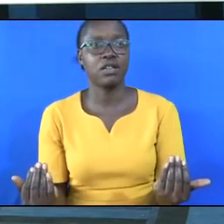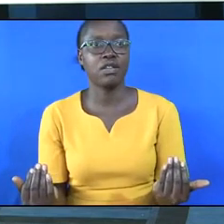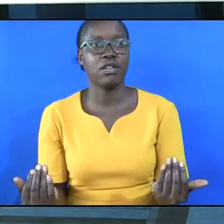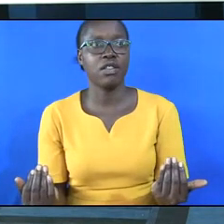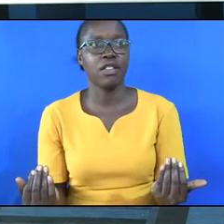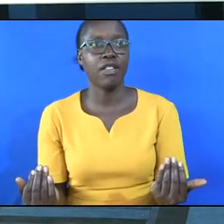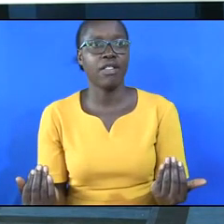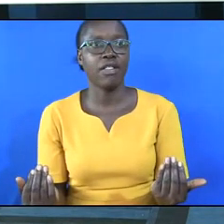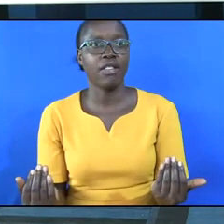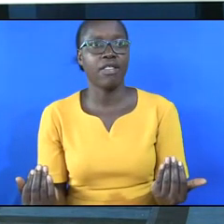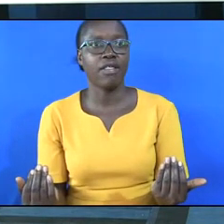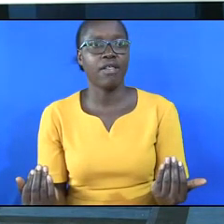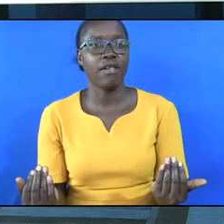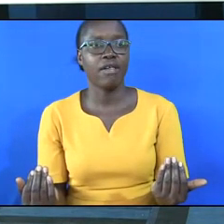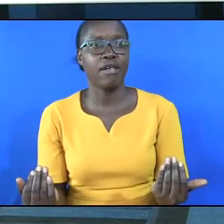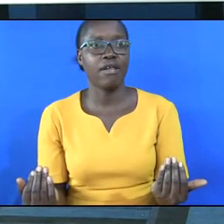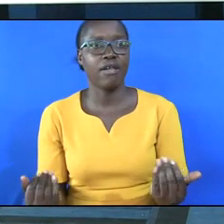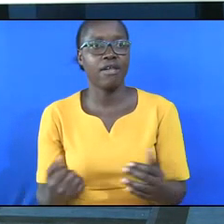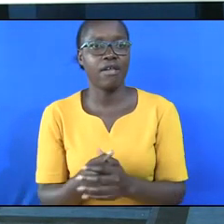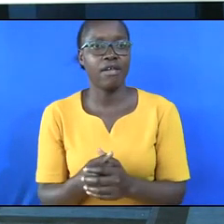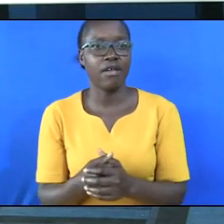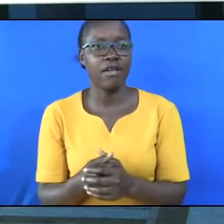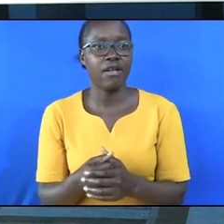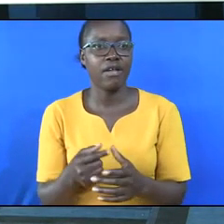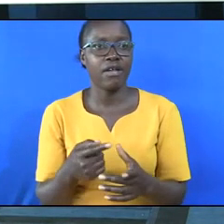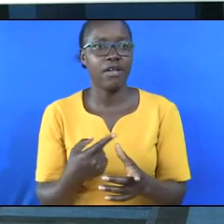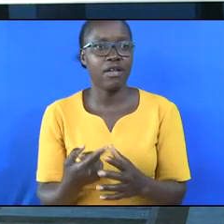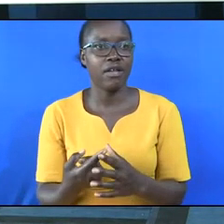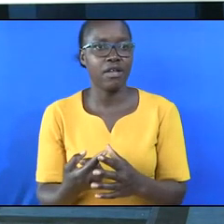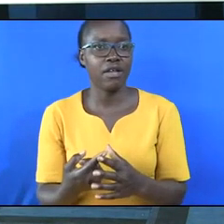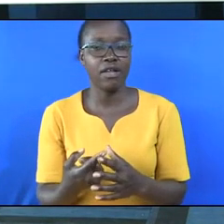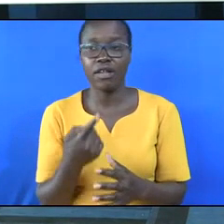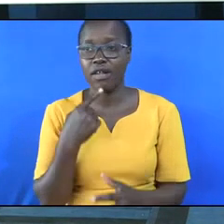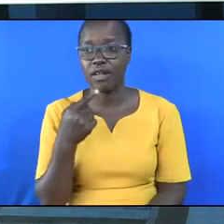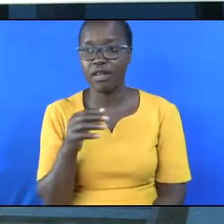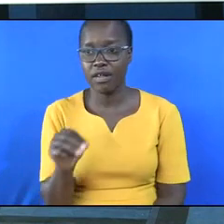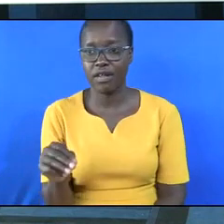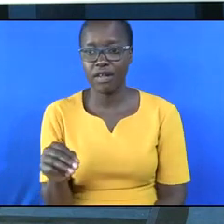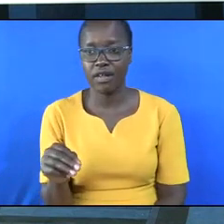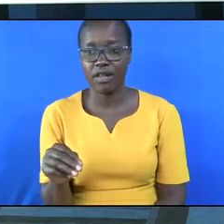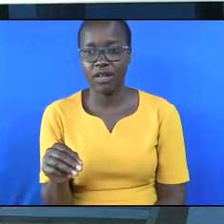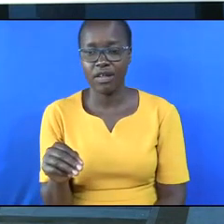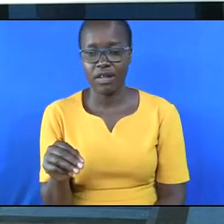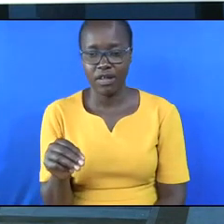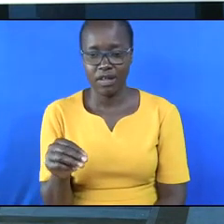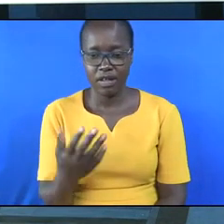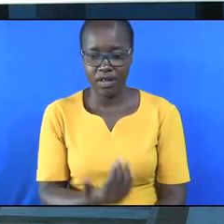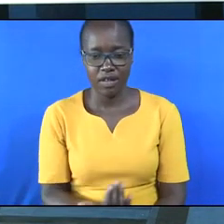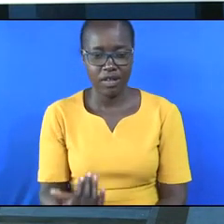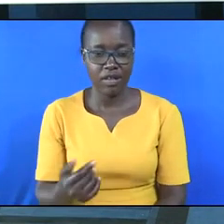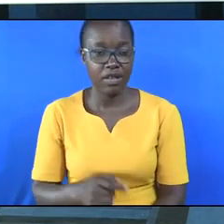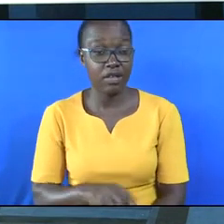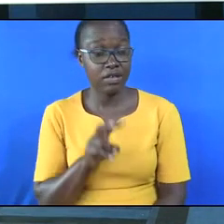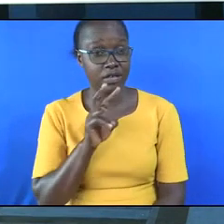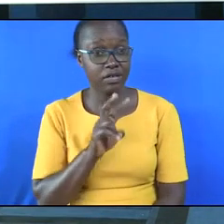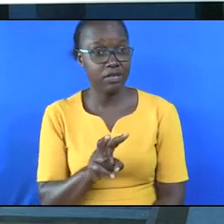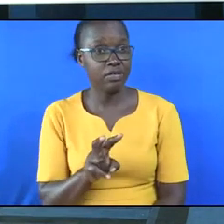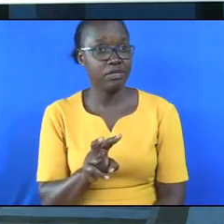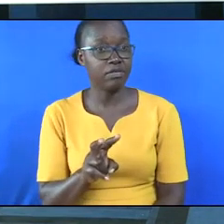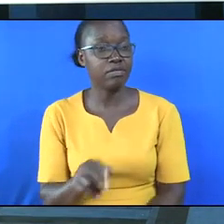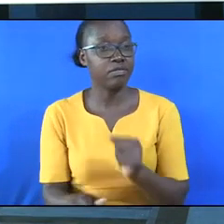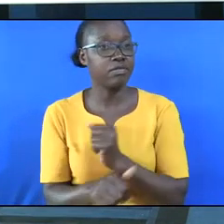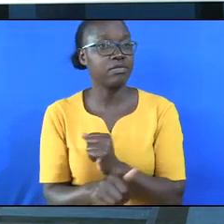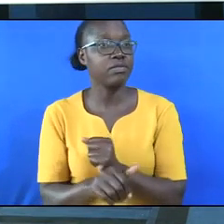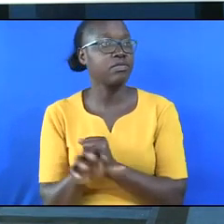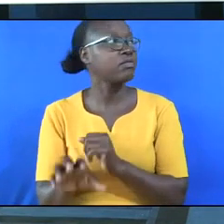on the beach. And he told the young ones that when I see dangerous